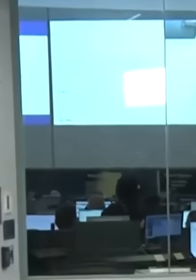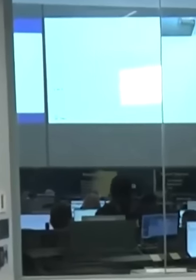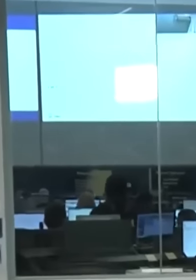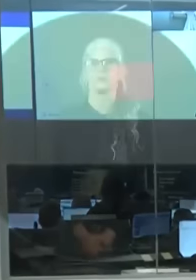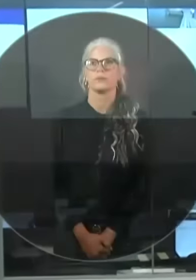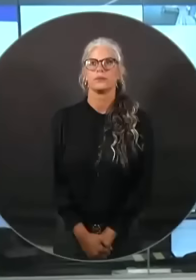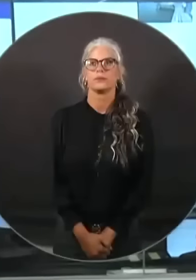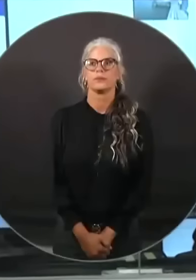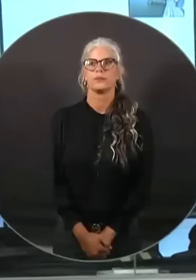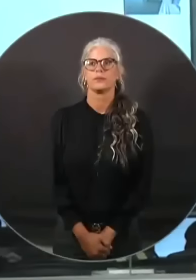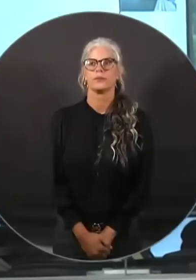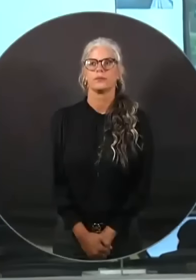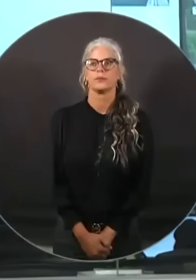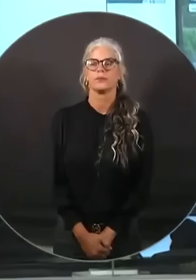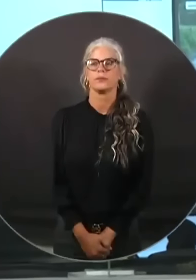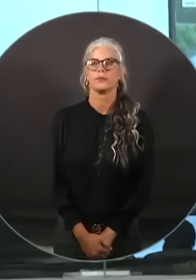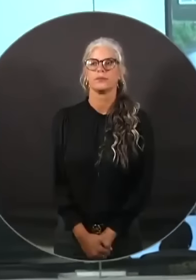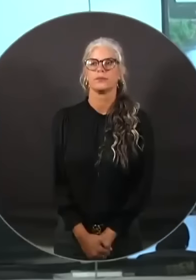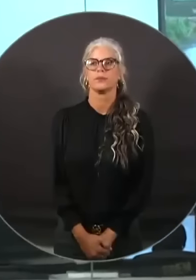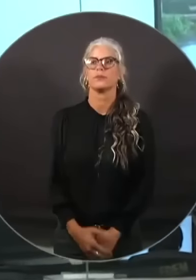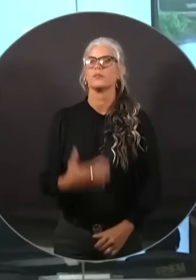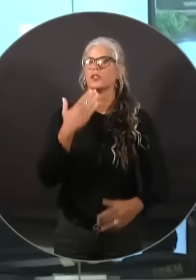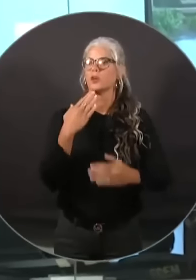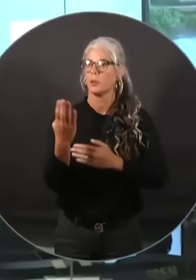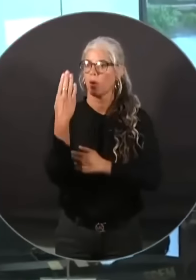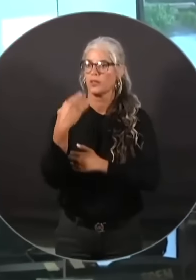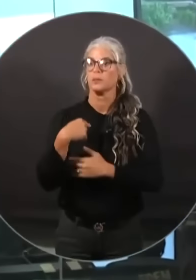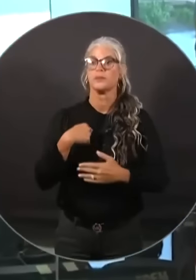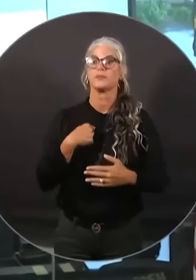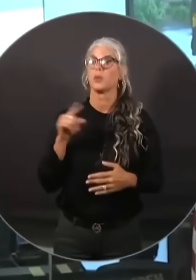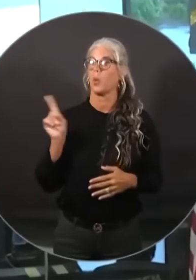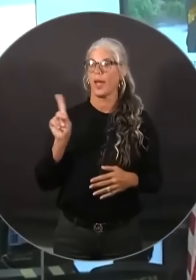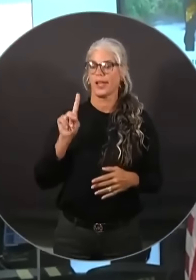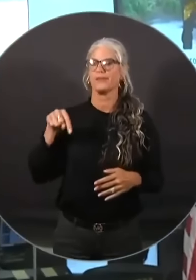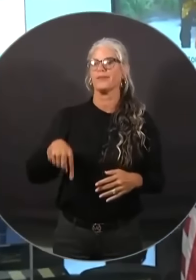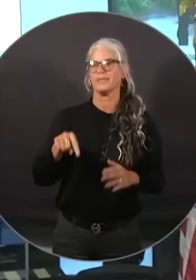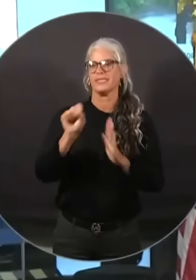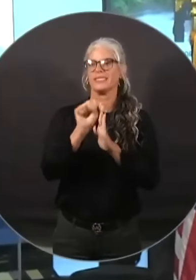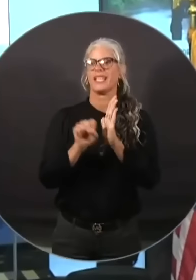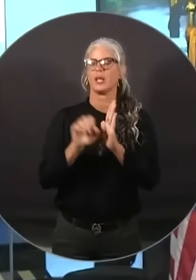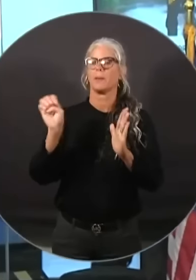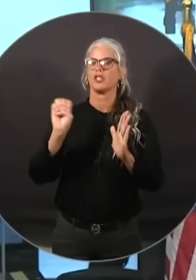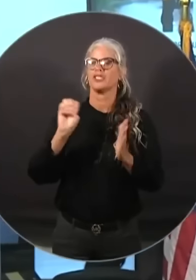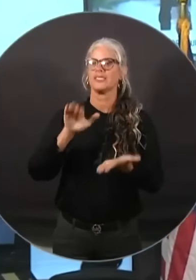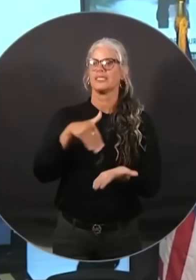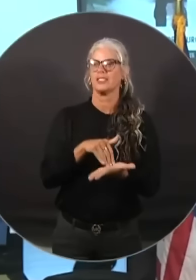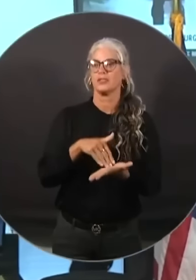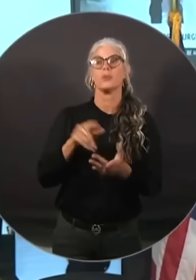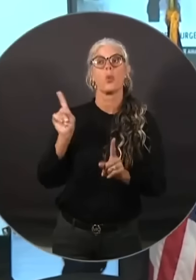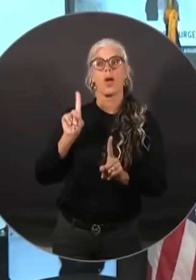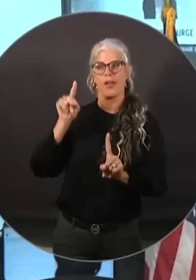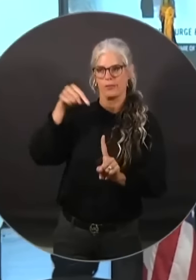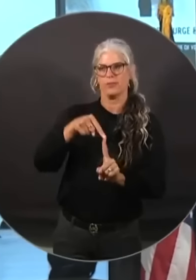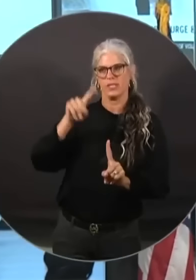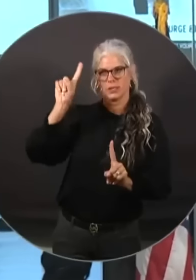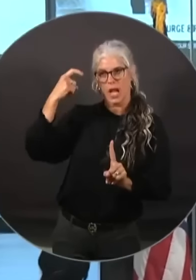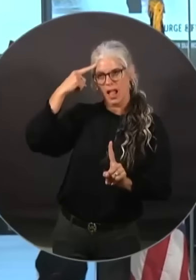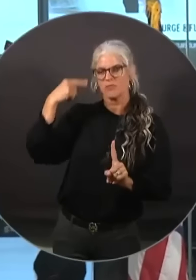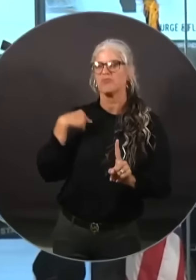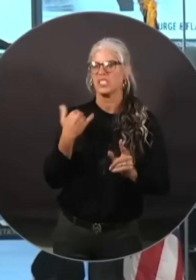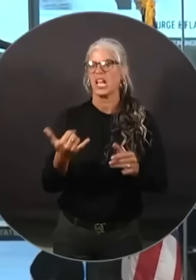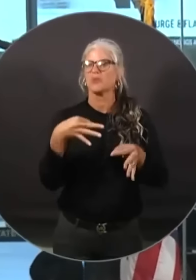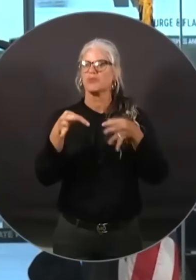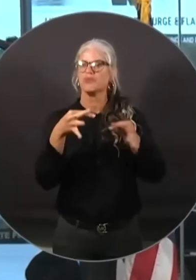Well, good morning. I'm here at the State Emergency Operations Center in Tallahassee to provide an update on Hurricane Debbie. It has